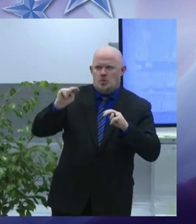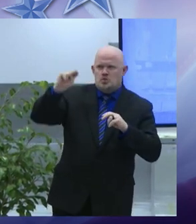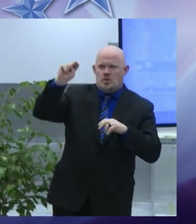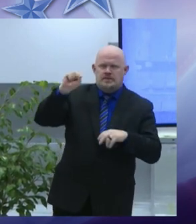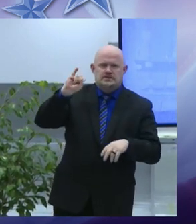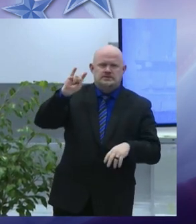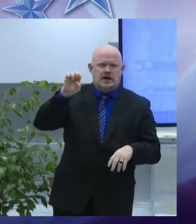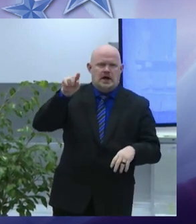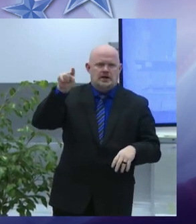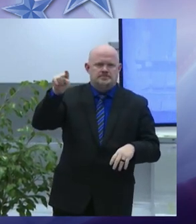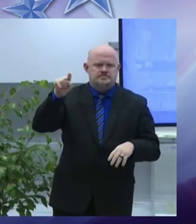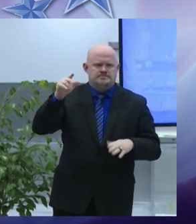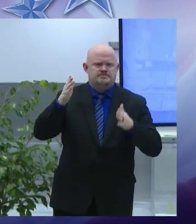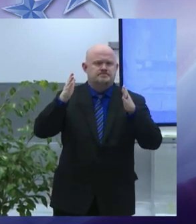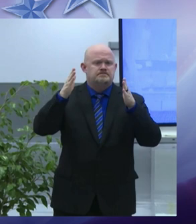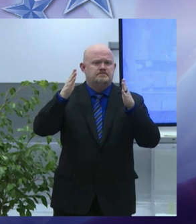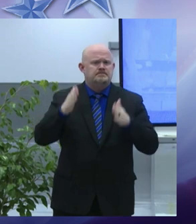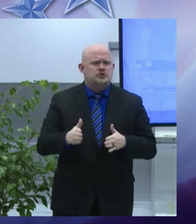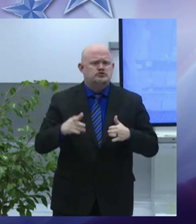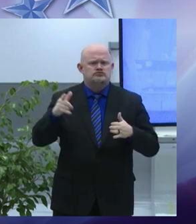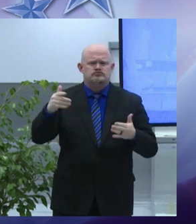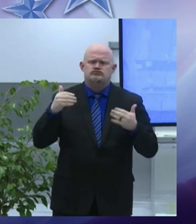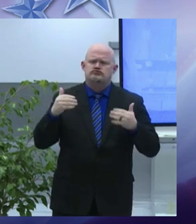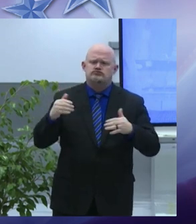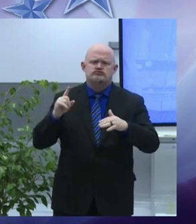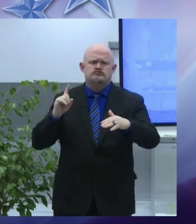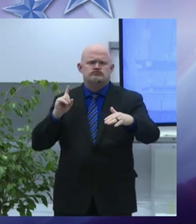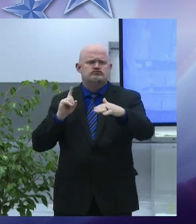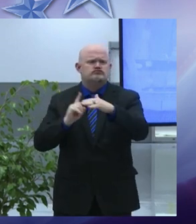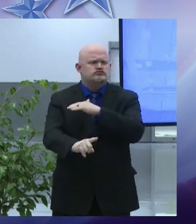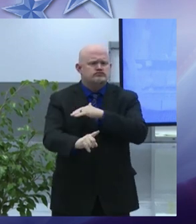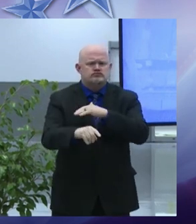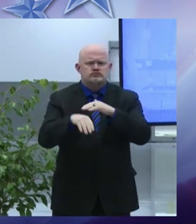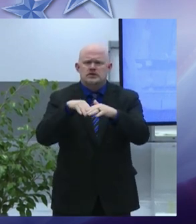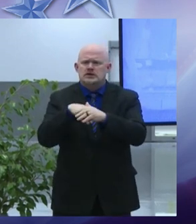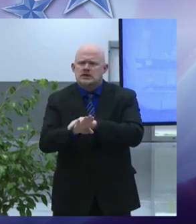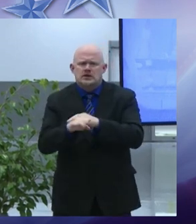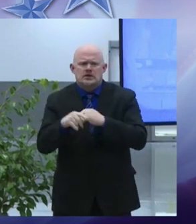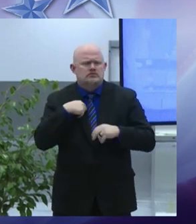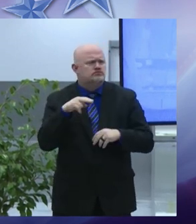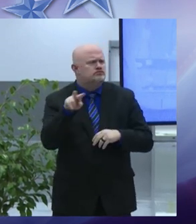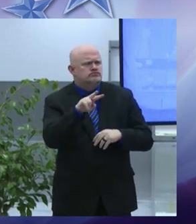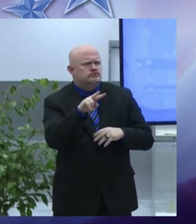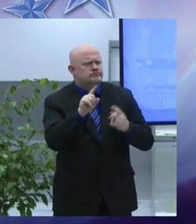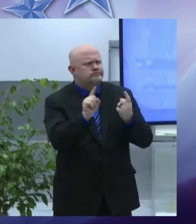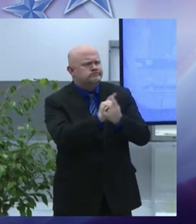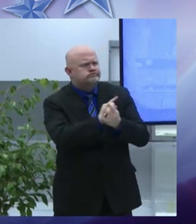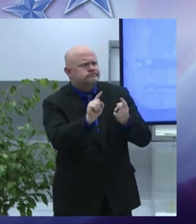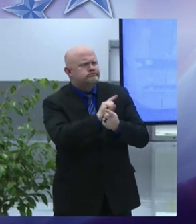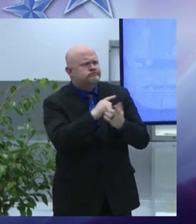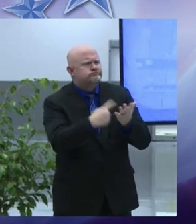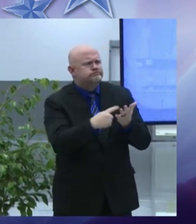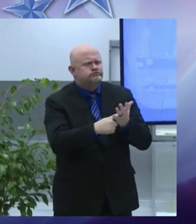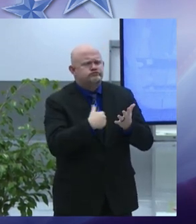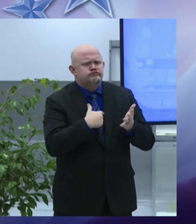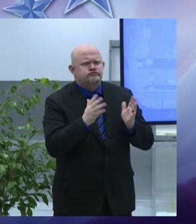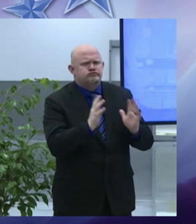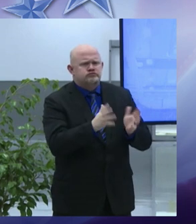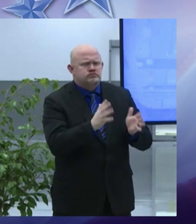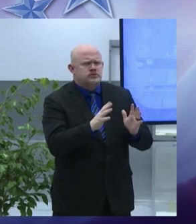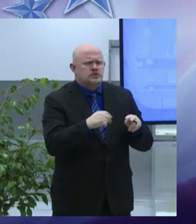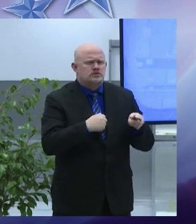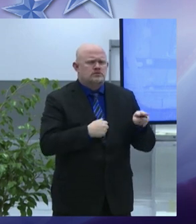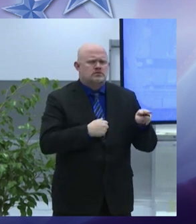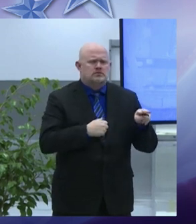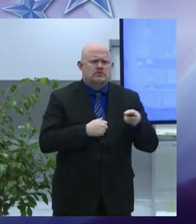in regards to mayoral candidates he then looked over at me and said hello my name is Ben Walsh I